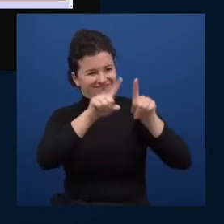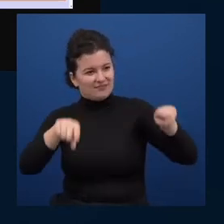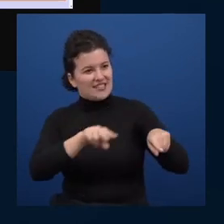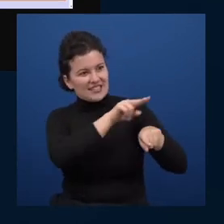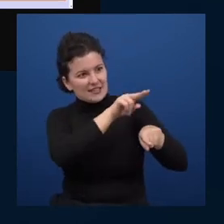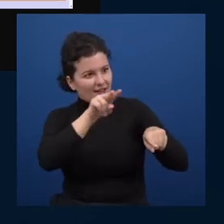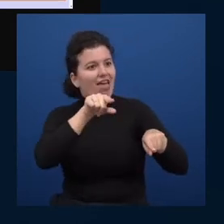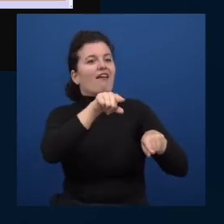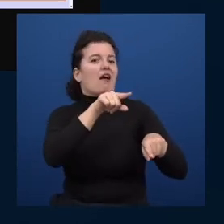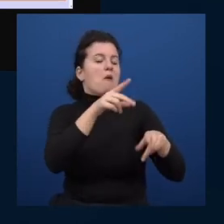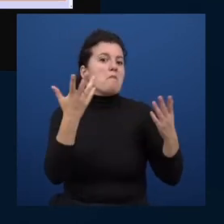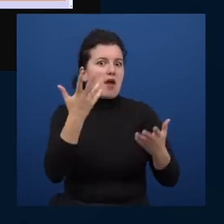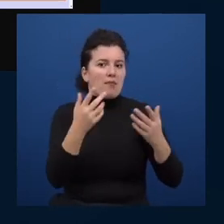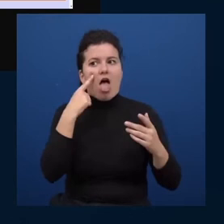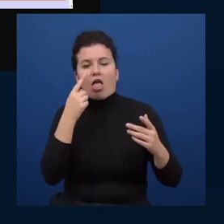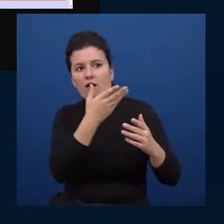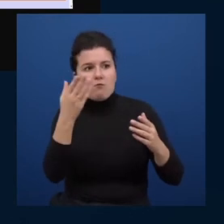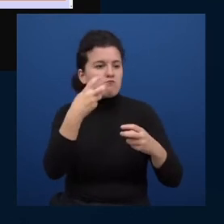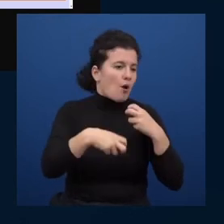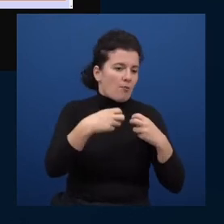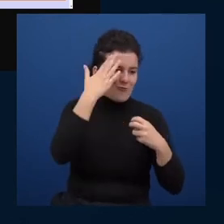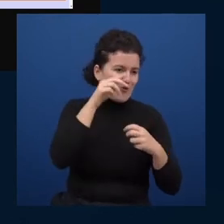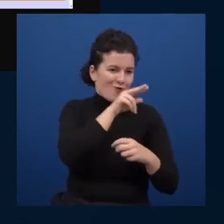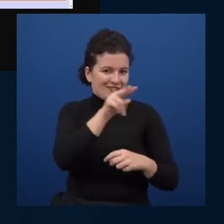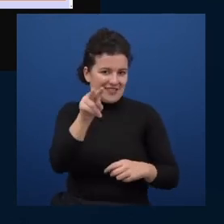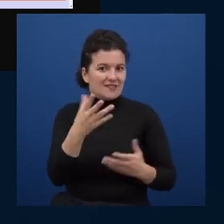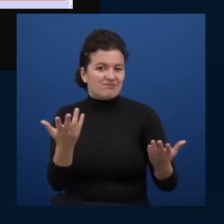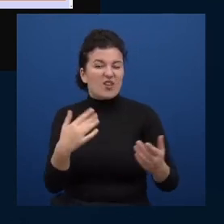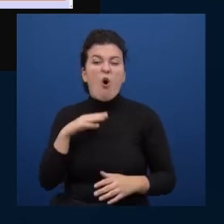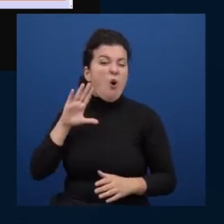possible only by layering and composition